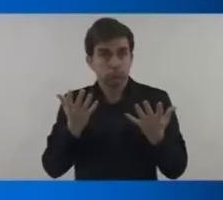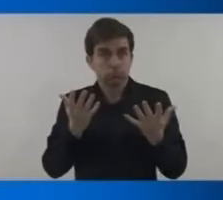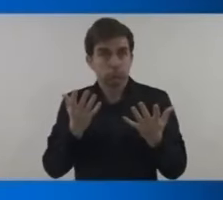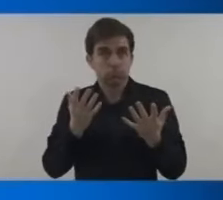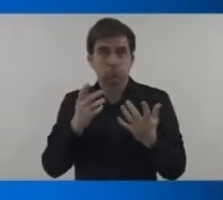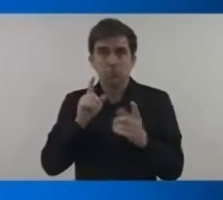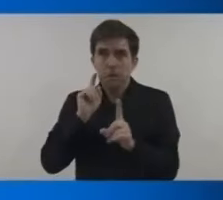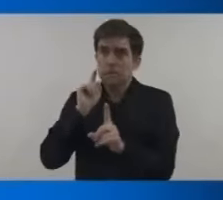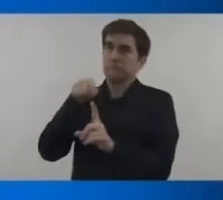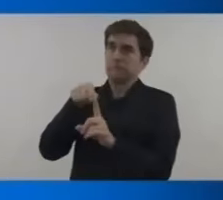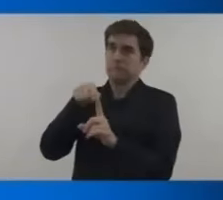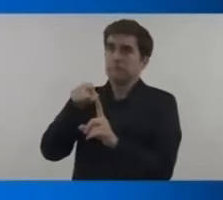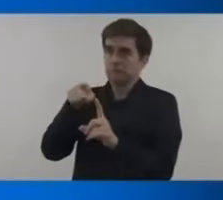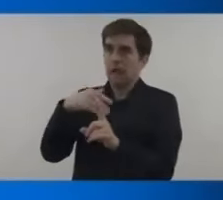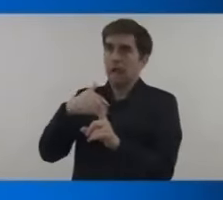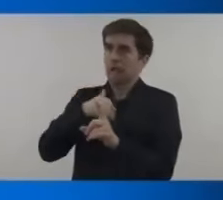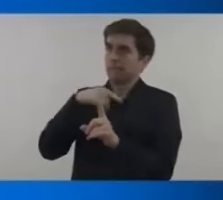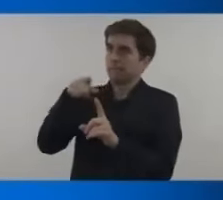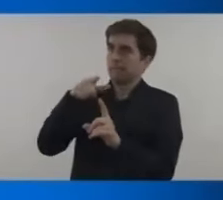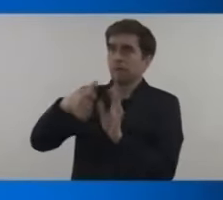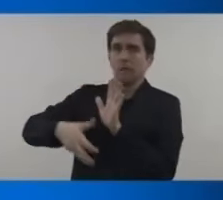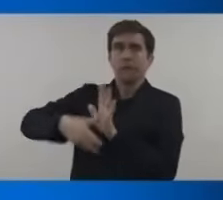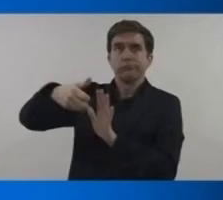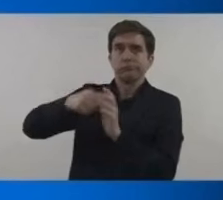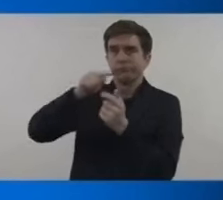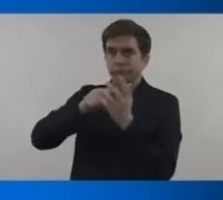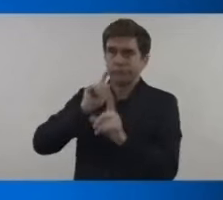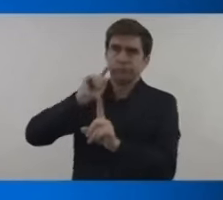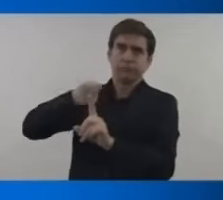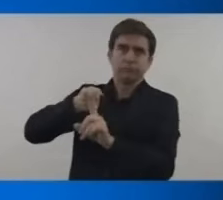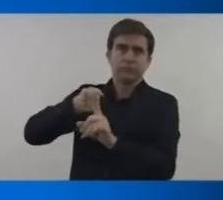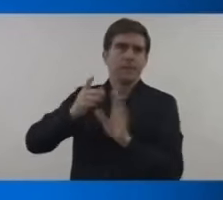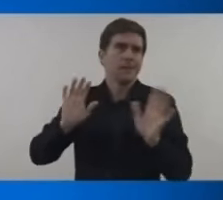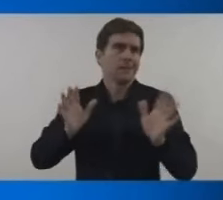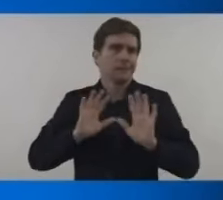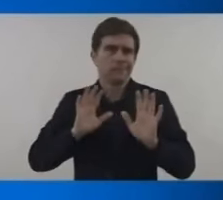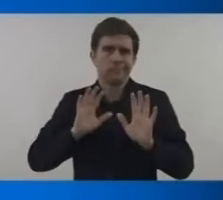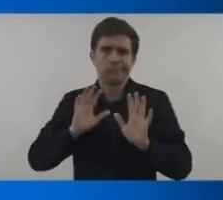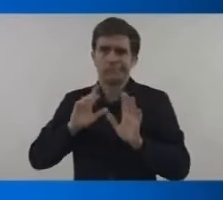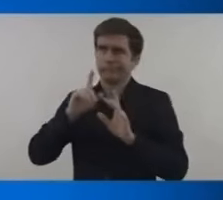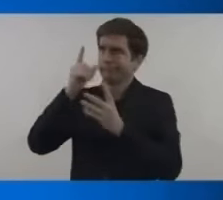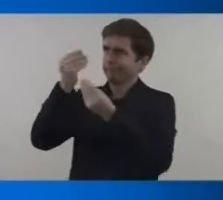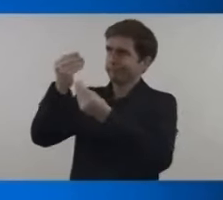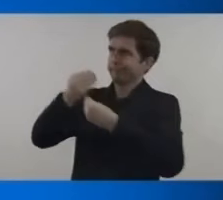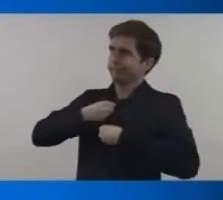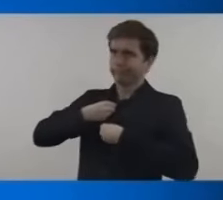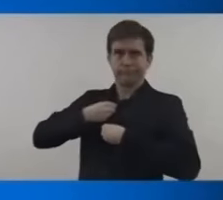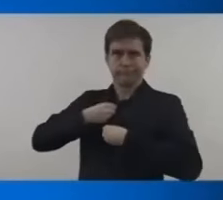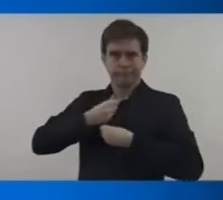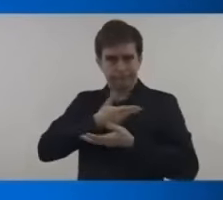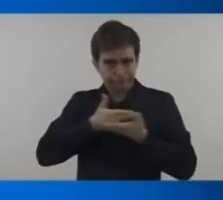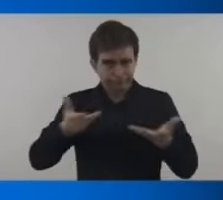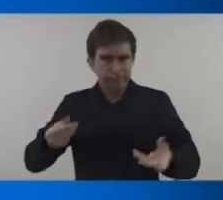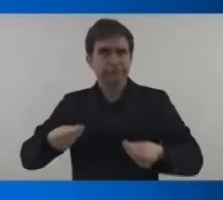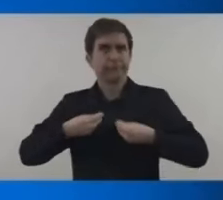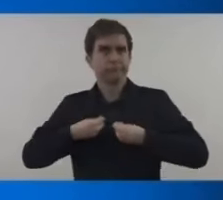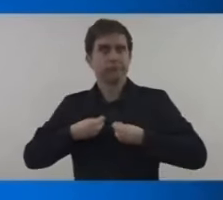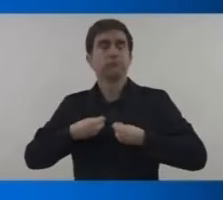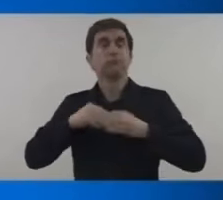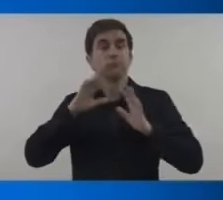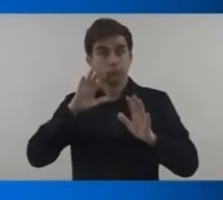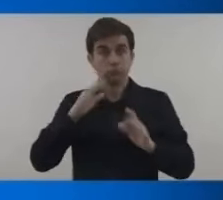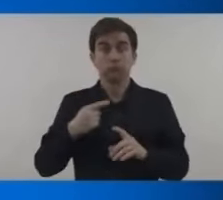the top leaders of the 13 largest carbon dioxide polluting countries will not appear at the summit with their countries